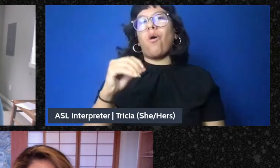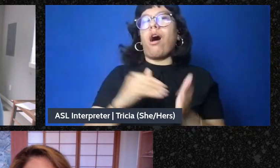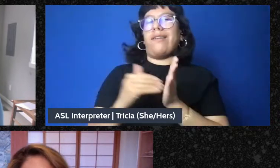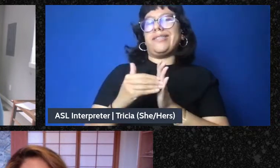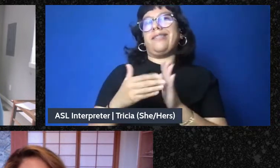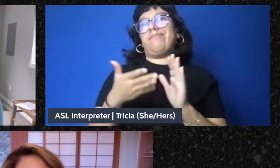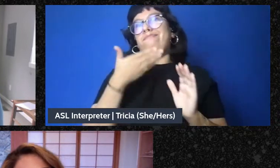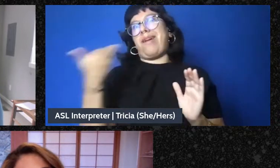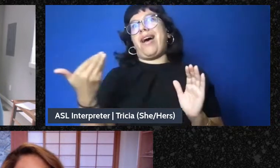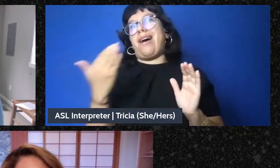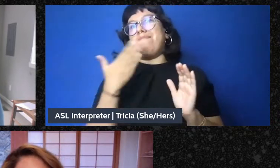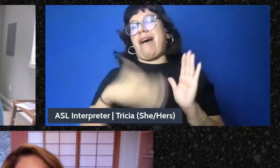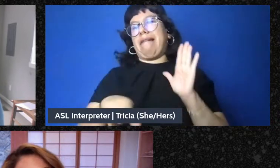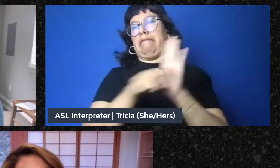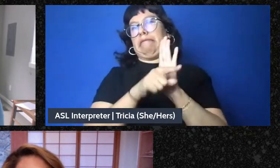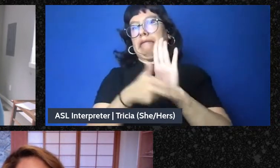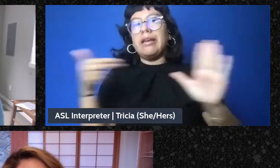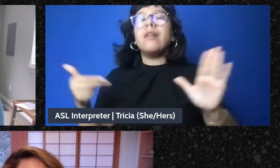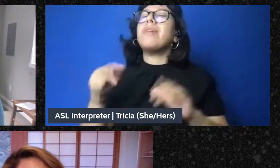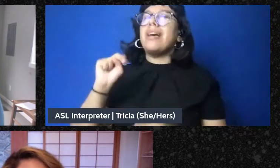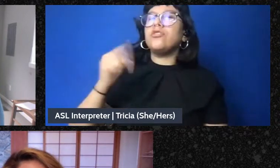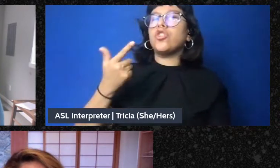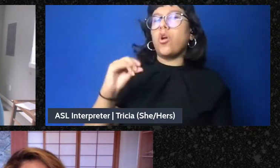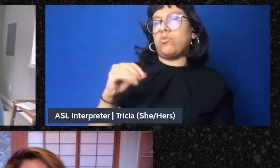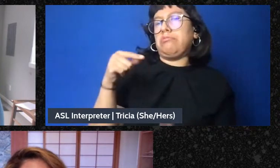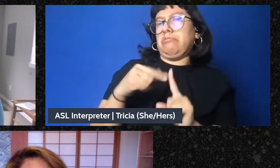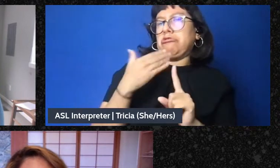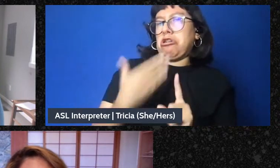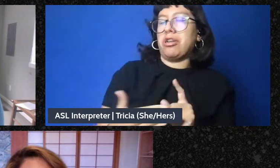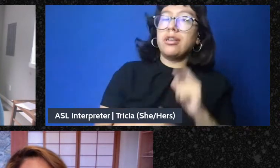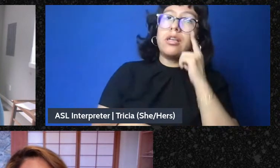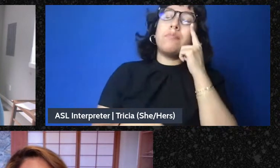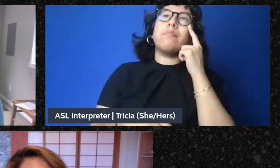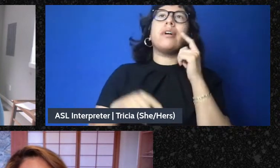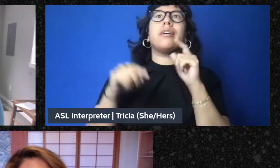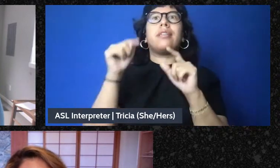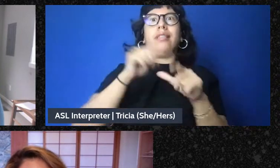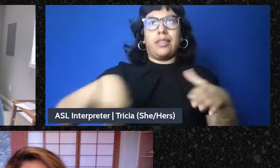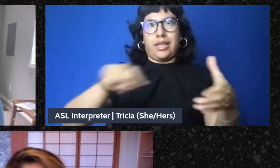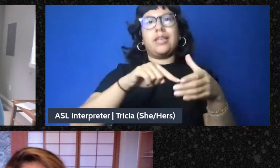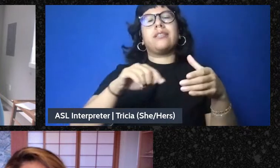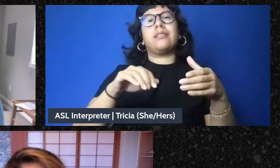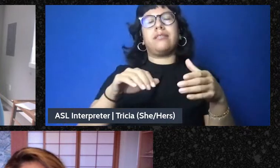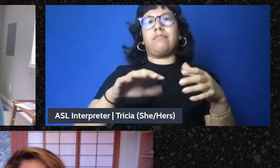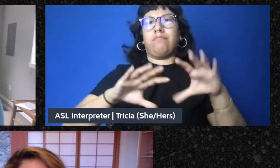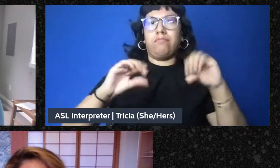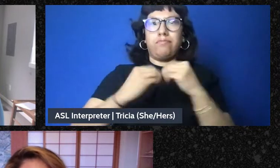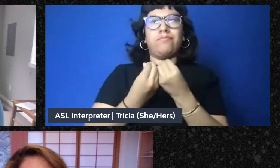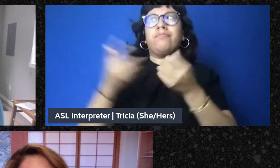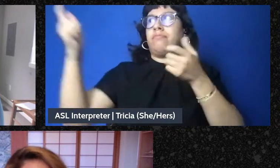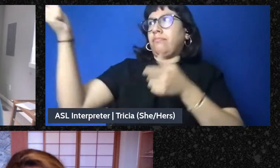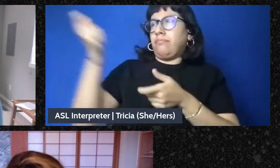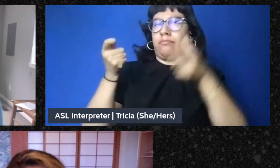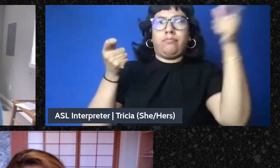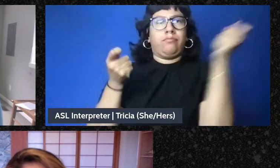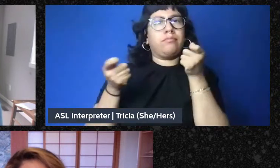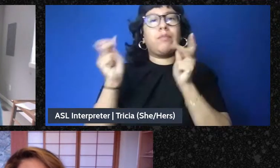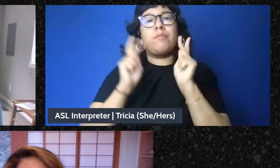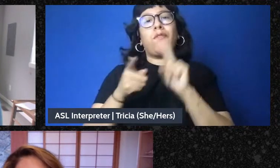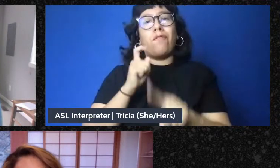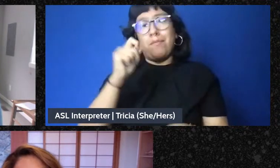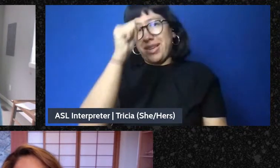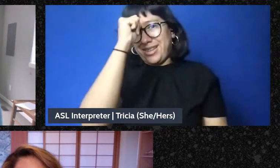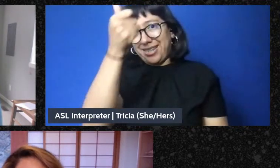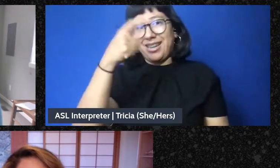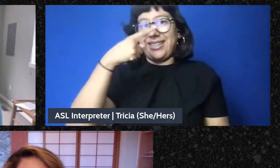very rightfully so to say but they had brought together folks from India and Thailand who had experienced